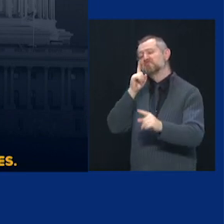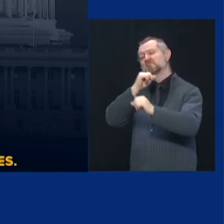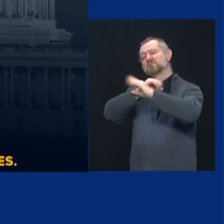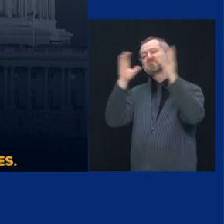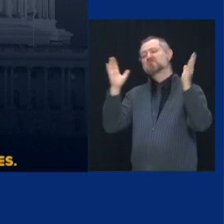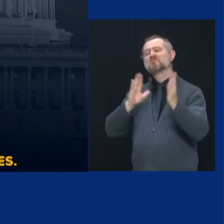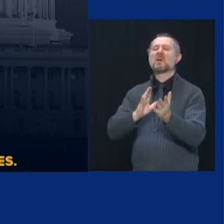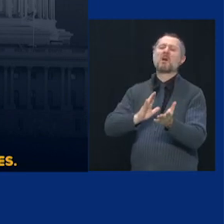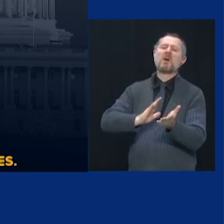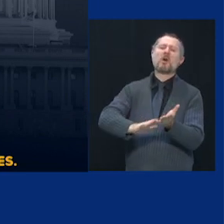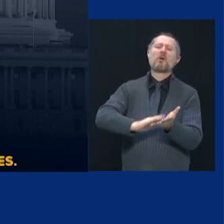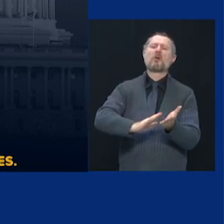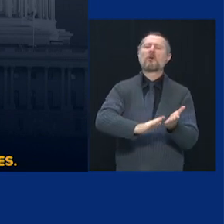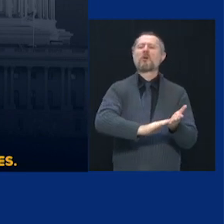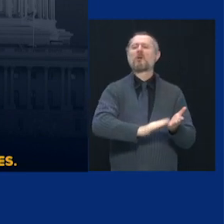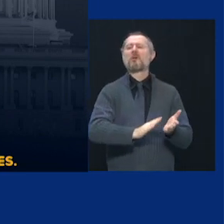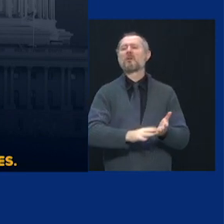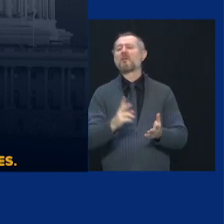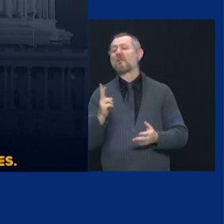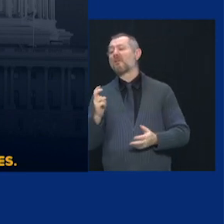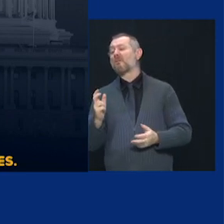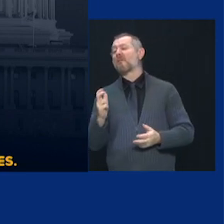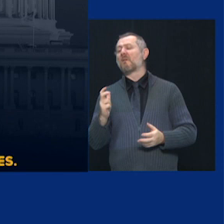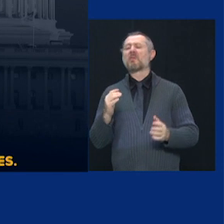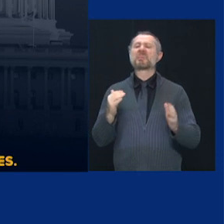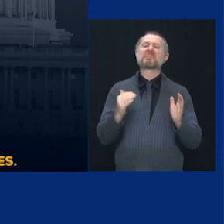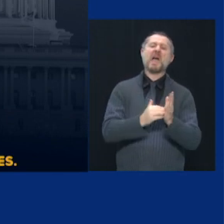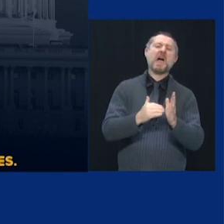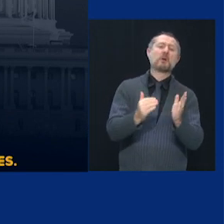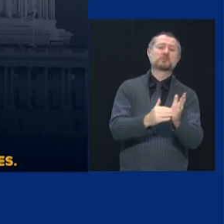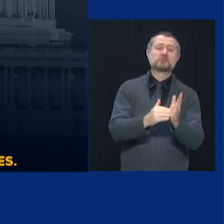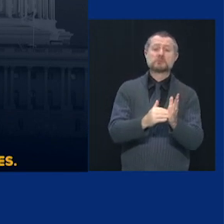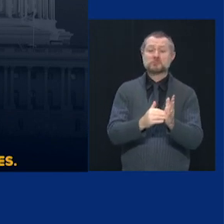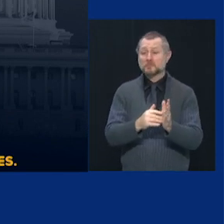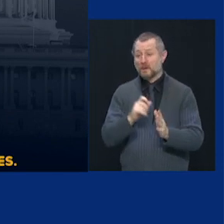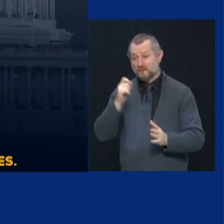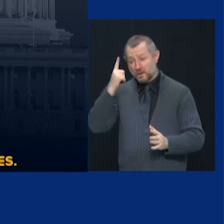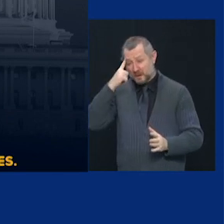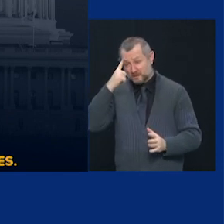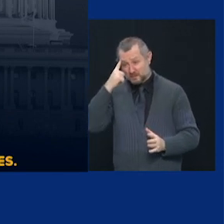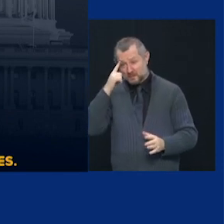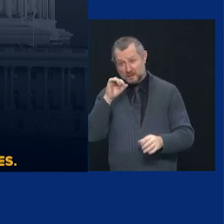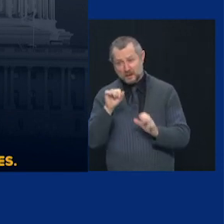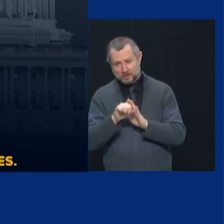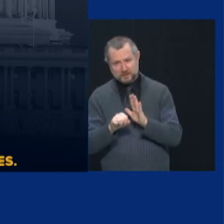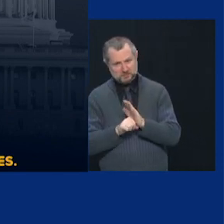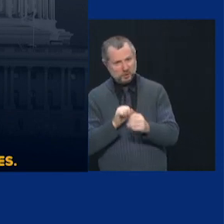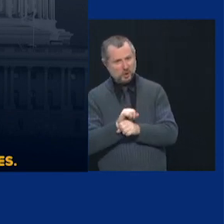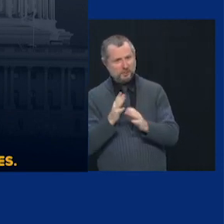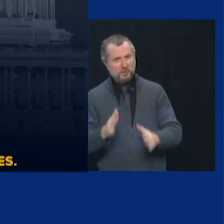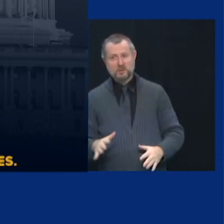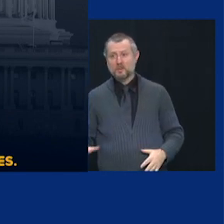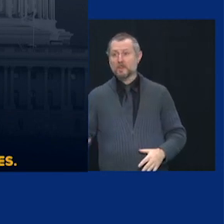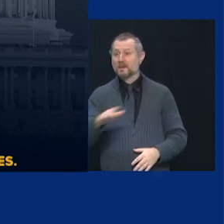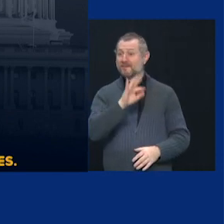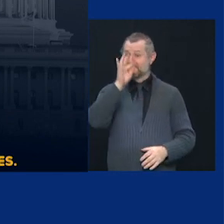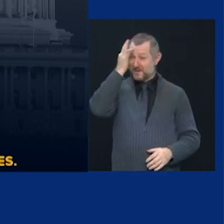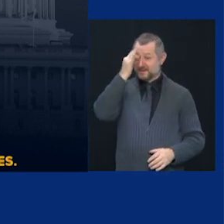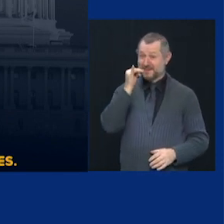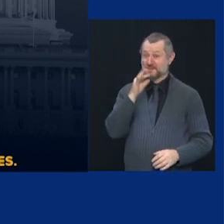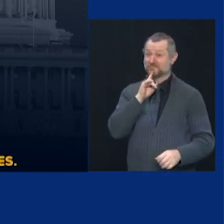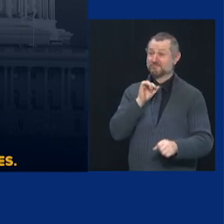workers. Unless the federal government is truly responsible and accountable and